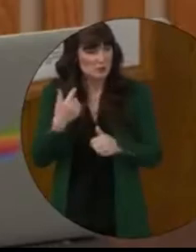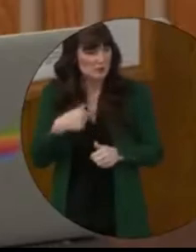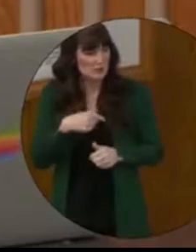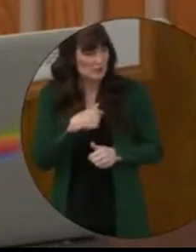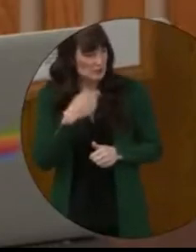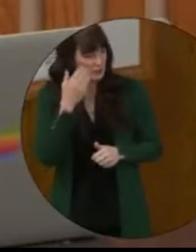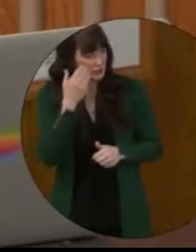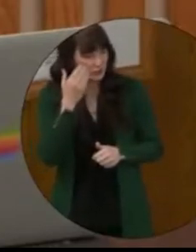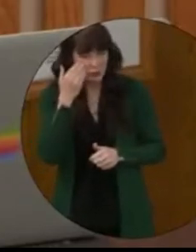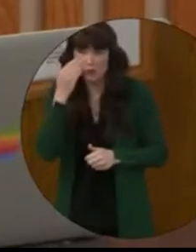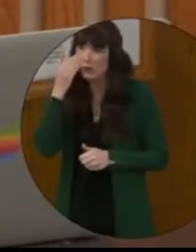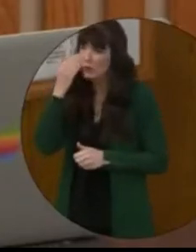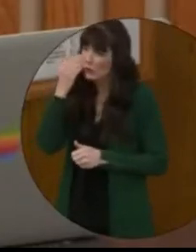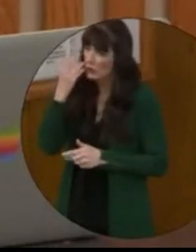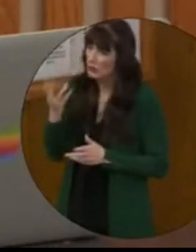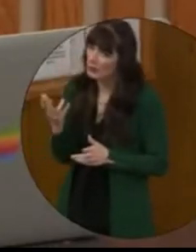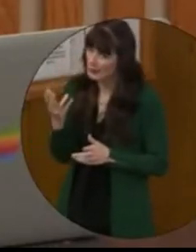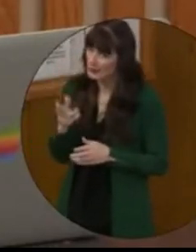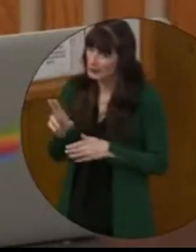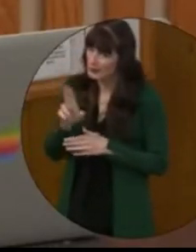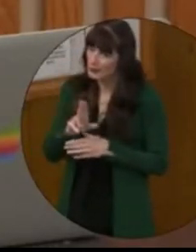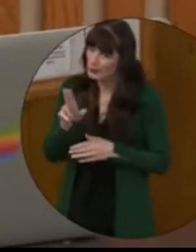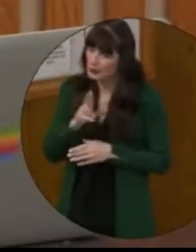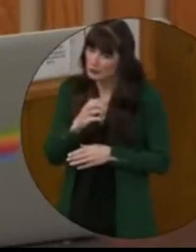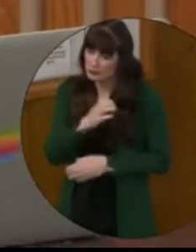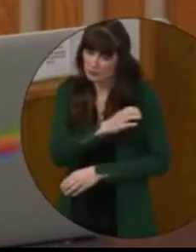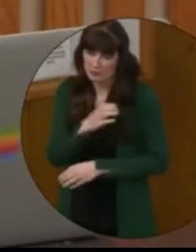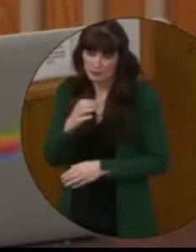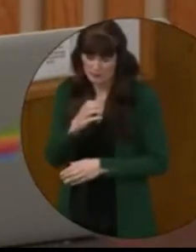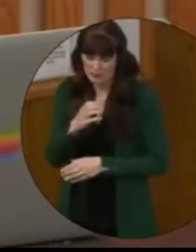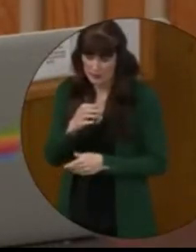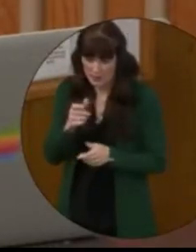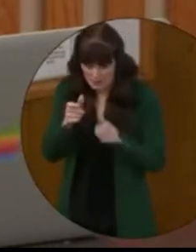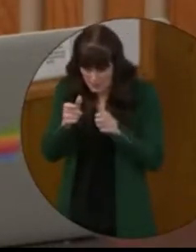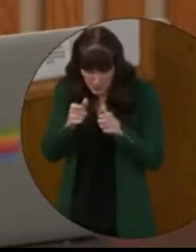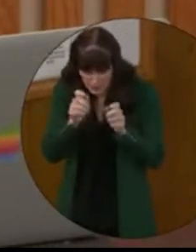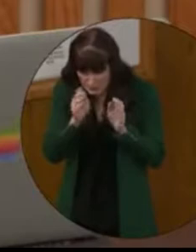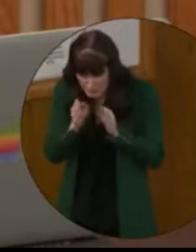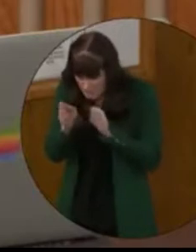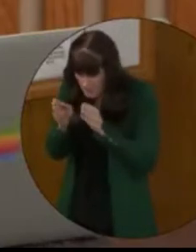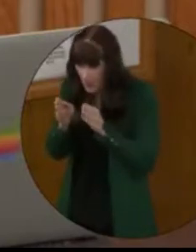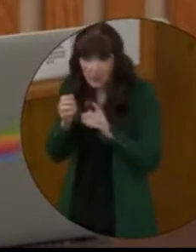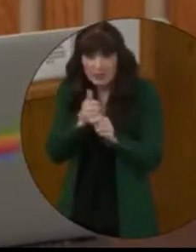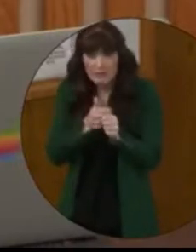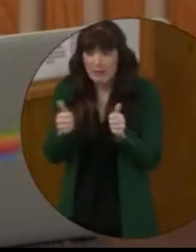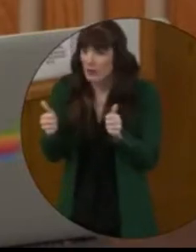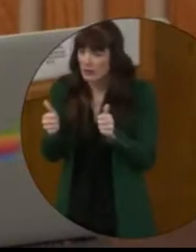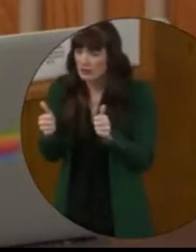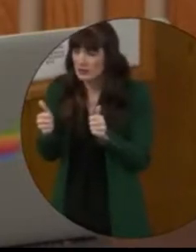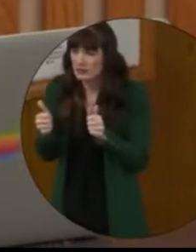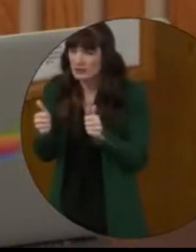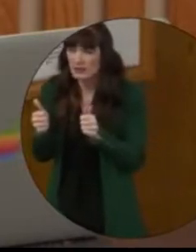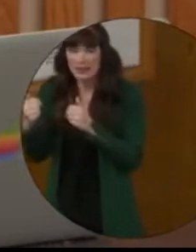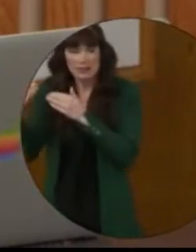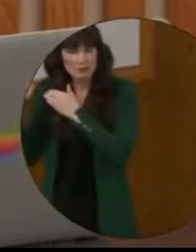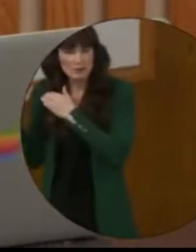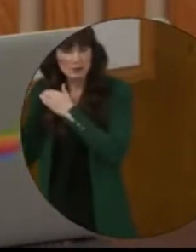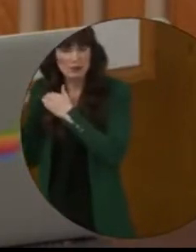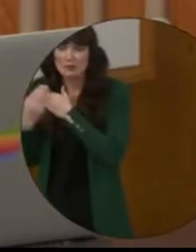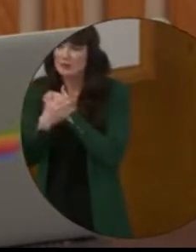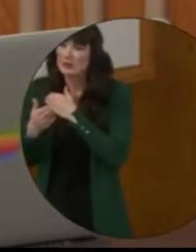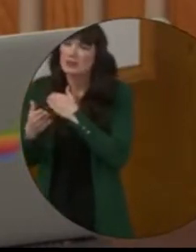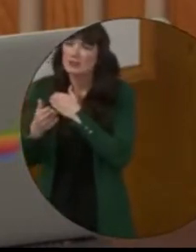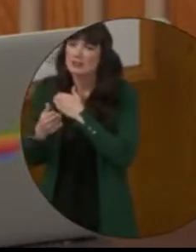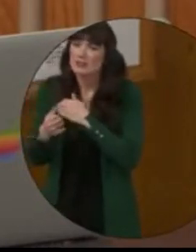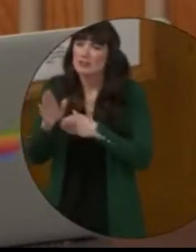of your abuses of power, micromanagement, avoidance of accountability, and excessive controlling of everything except the things that are